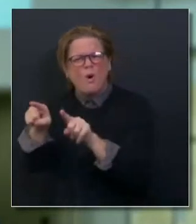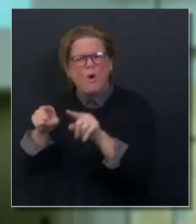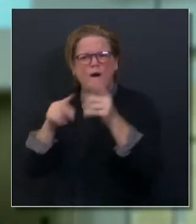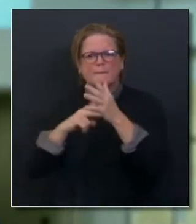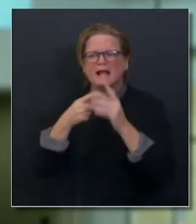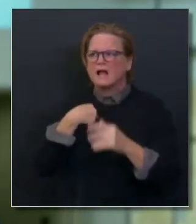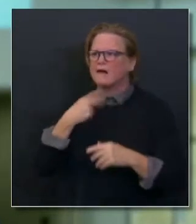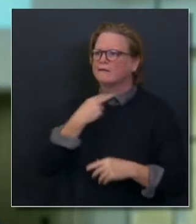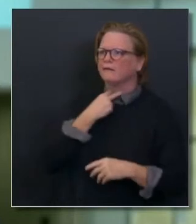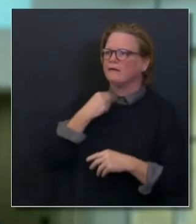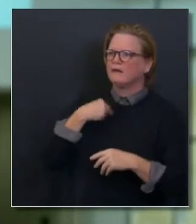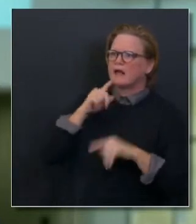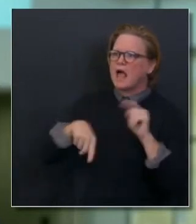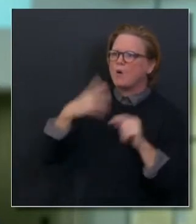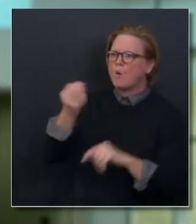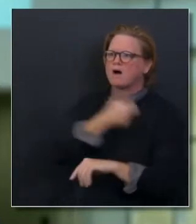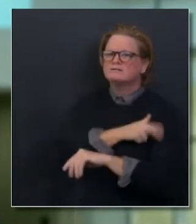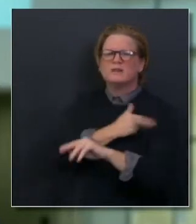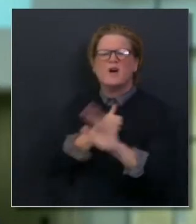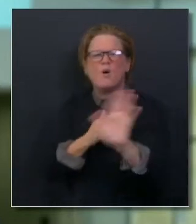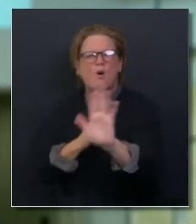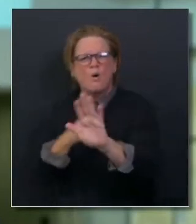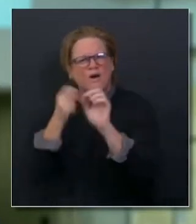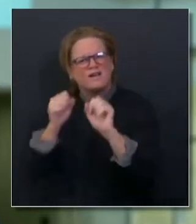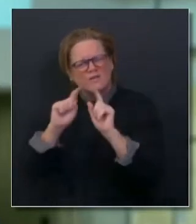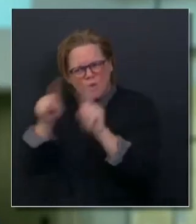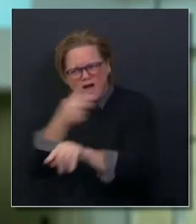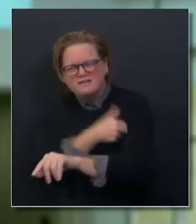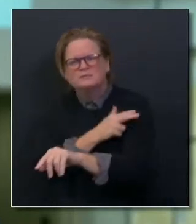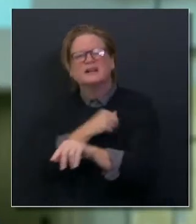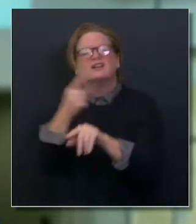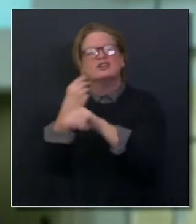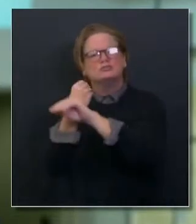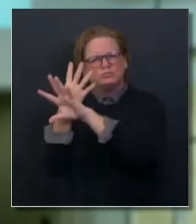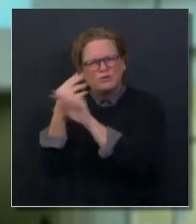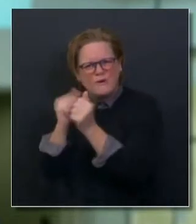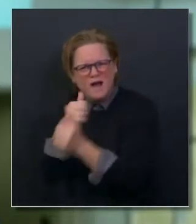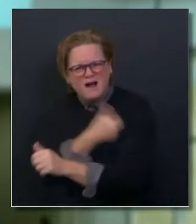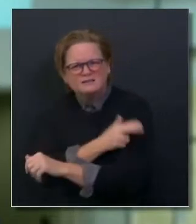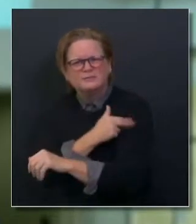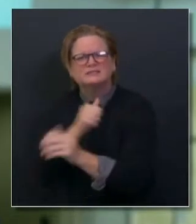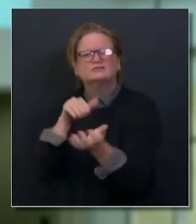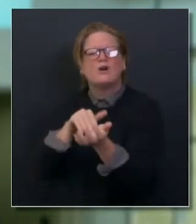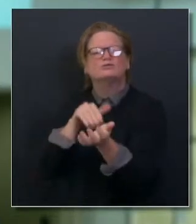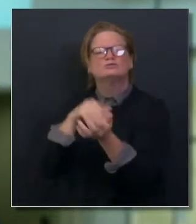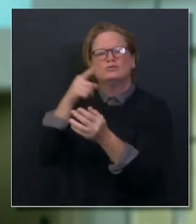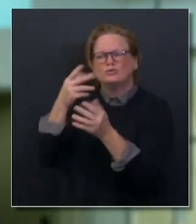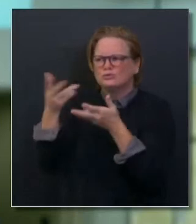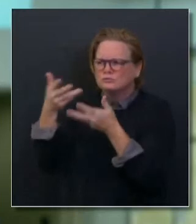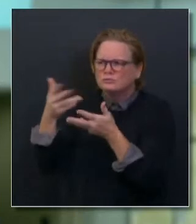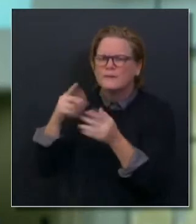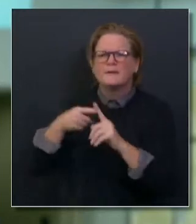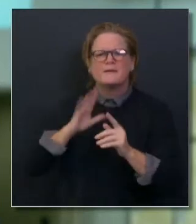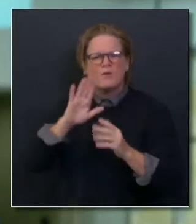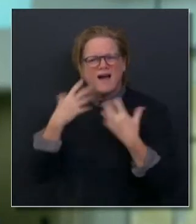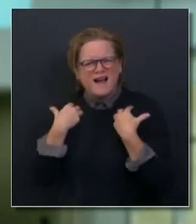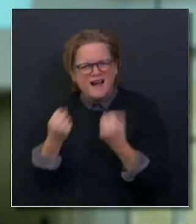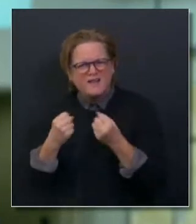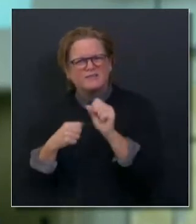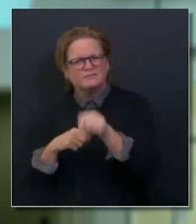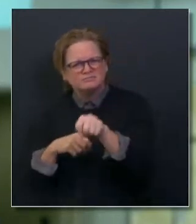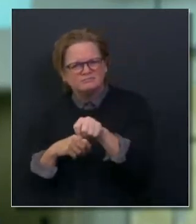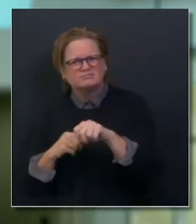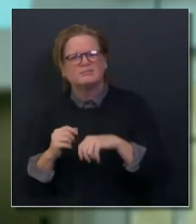making sure that you're getting tested and all of that clinical care before you need hospitalization is key. But when you do, to come,